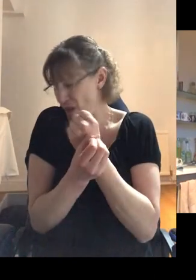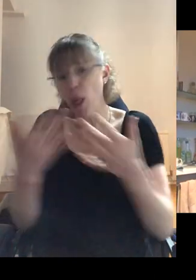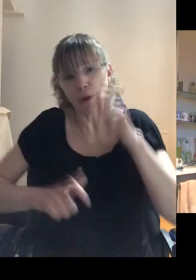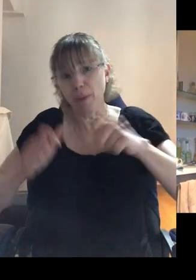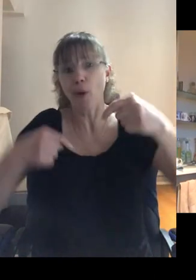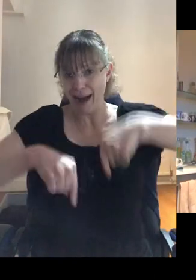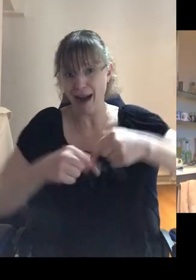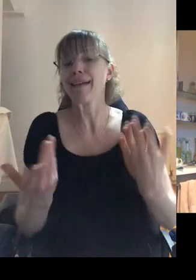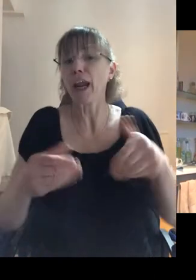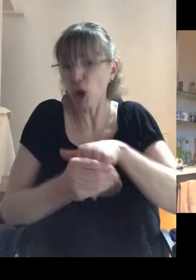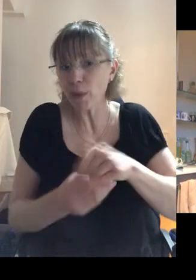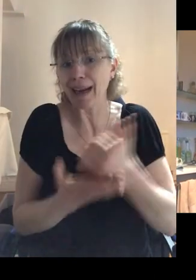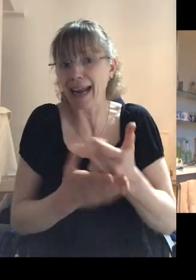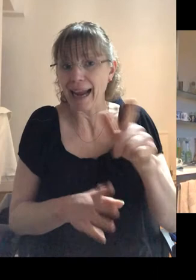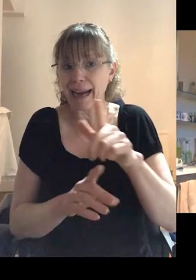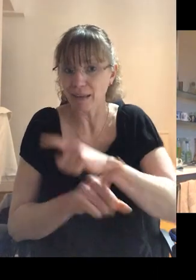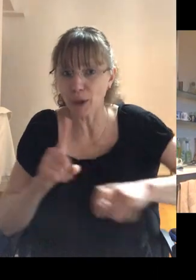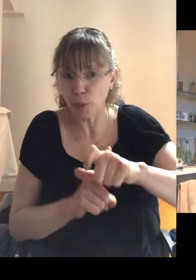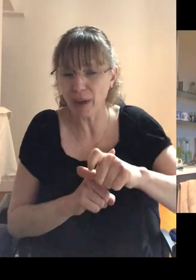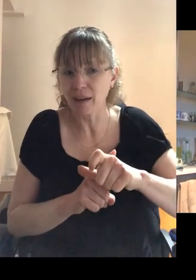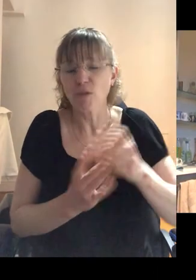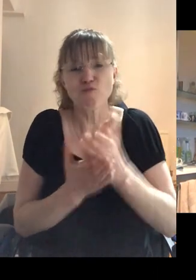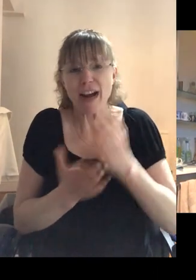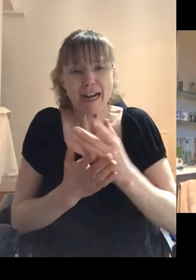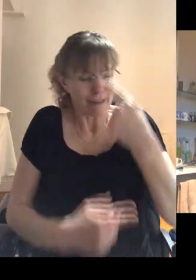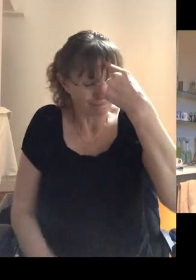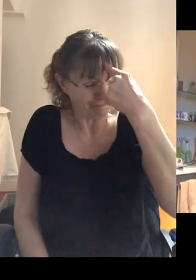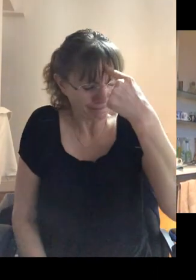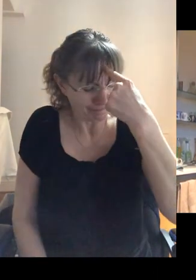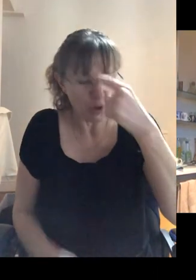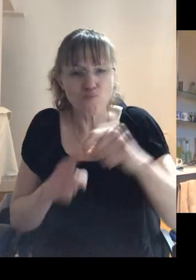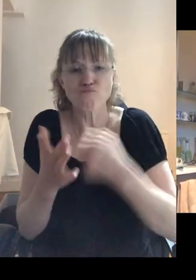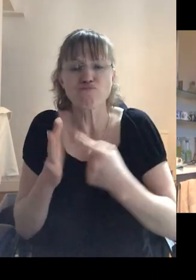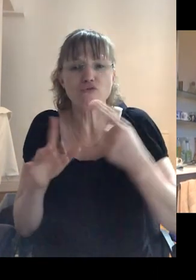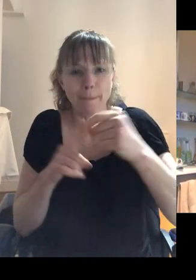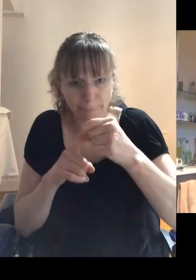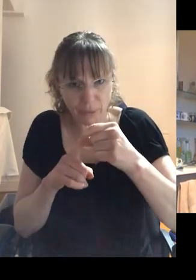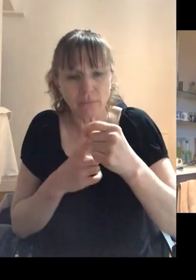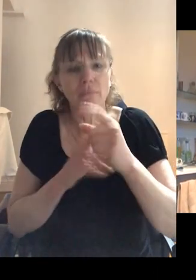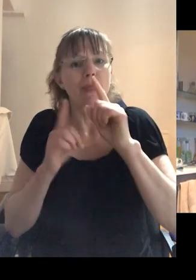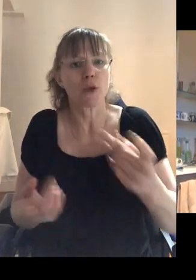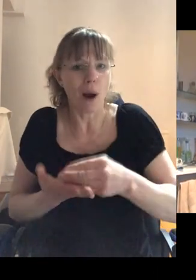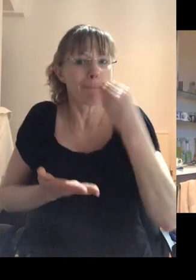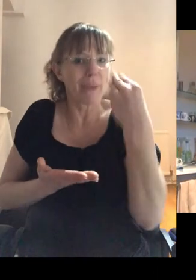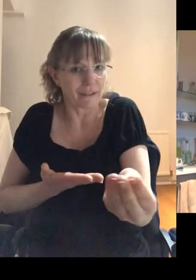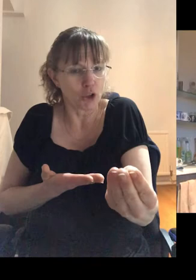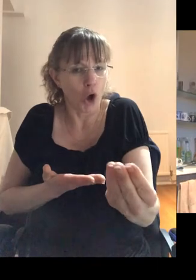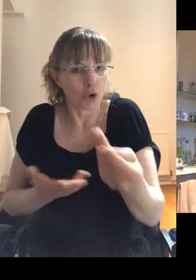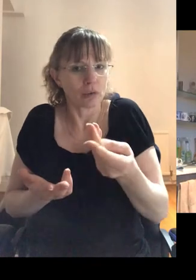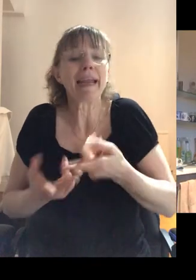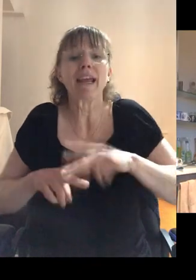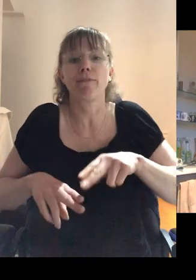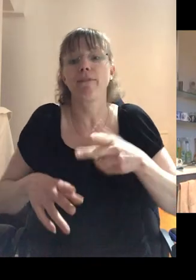of people here, including even on the gay scene who really haven't got their heads around prep, around the fact that you can't pass it on if you're on